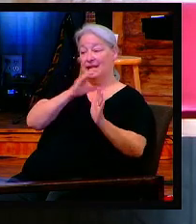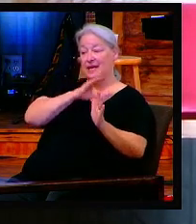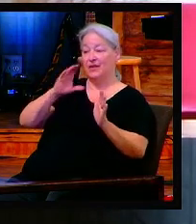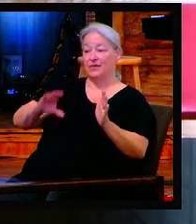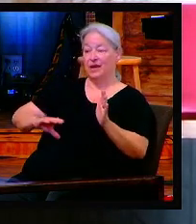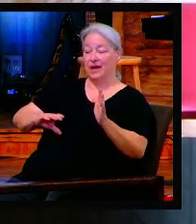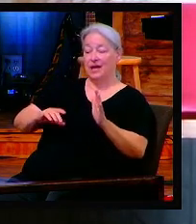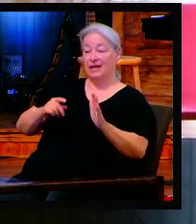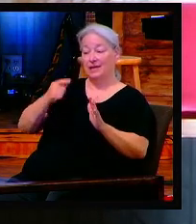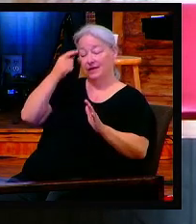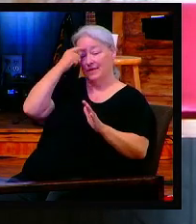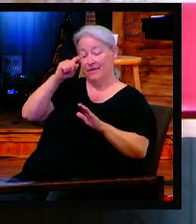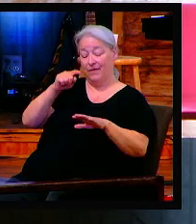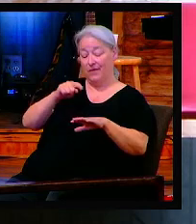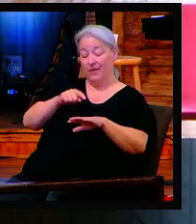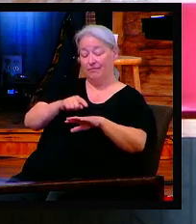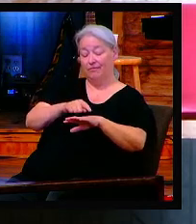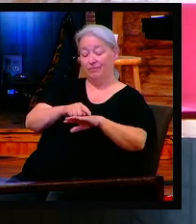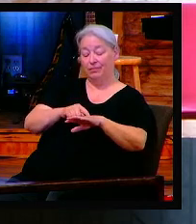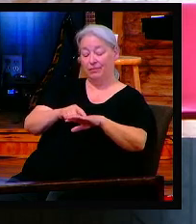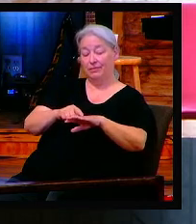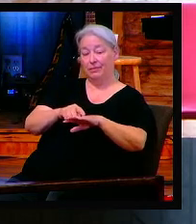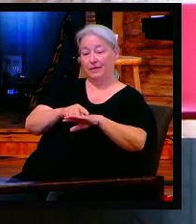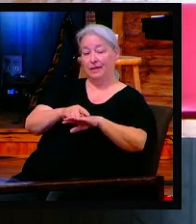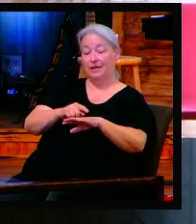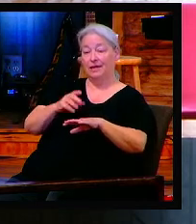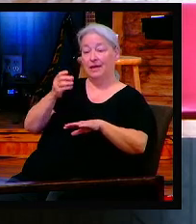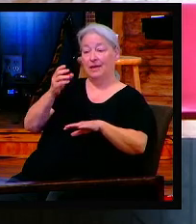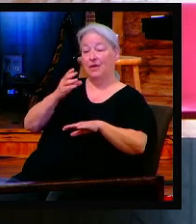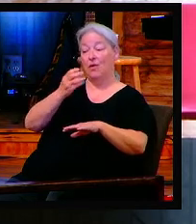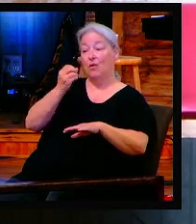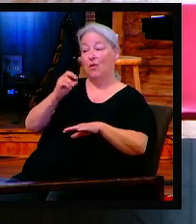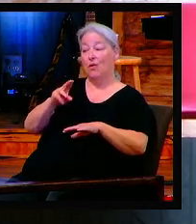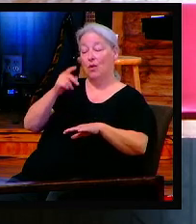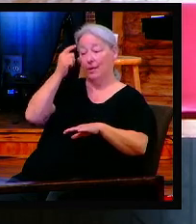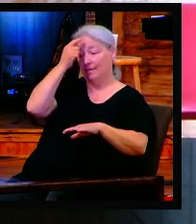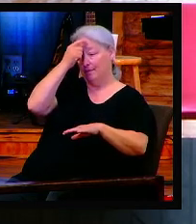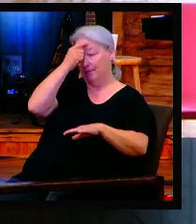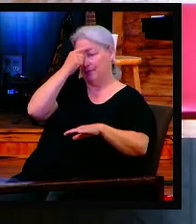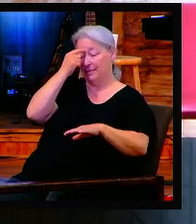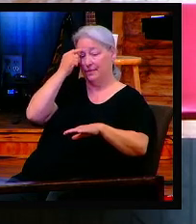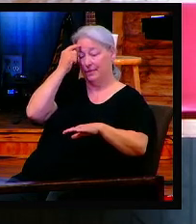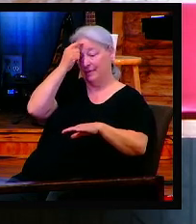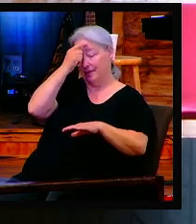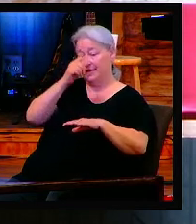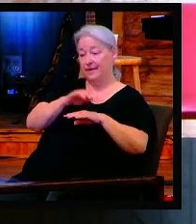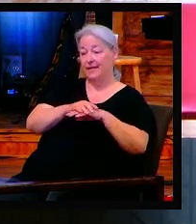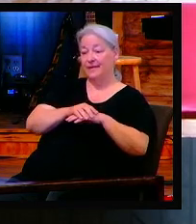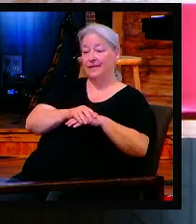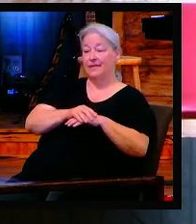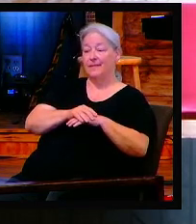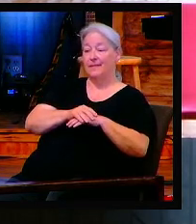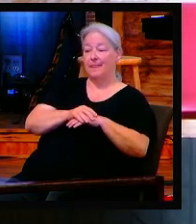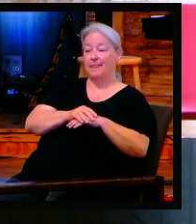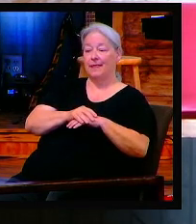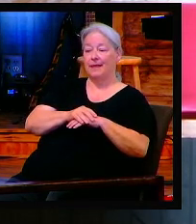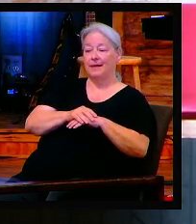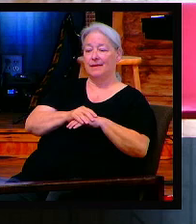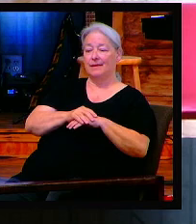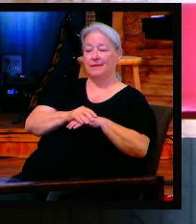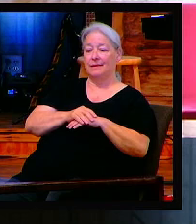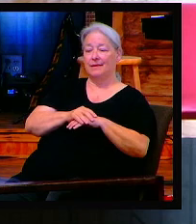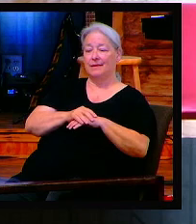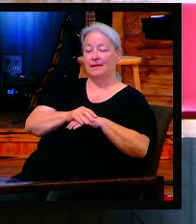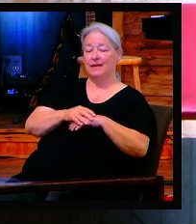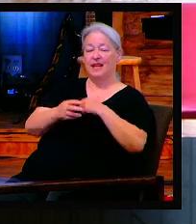Because thieves are sadistic. And they'll probably cut people's hands off just to get something. But they're probably not too keen. You